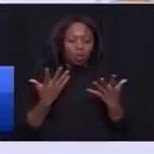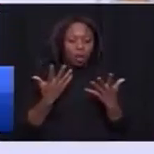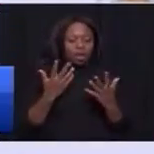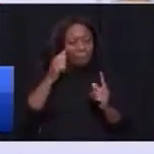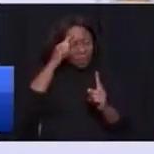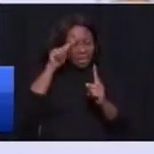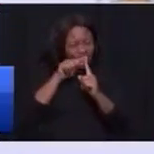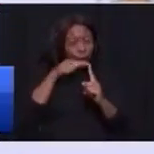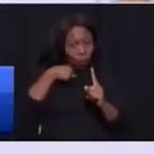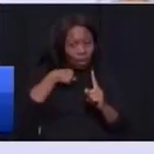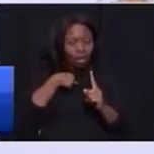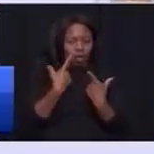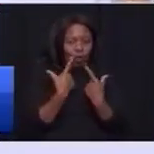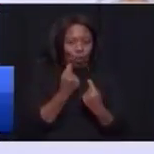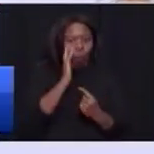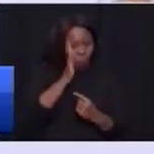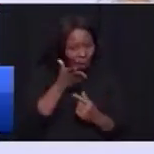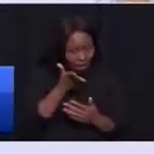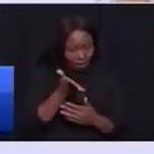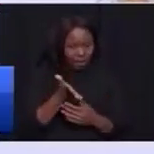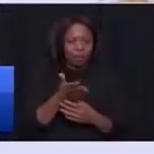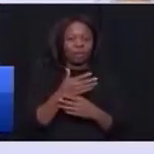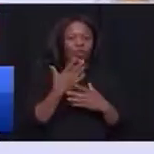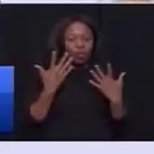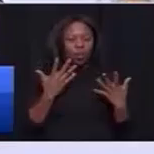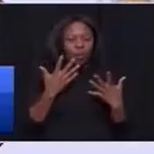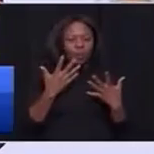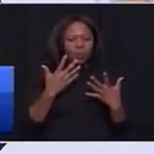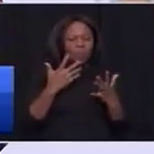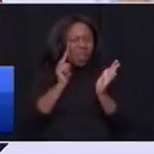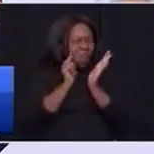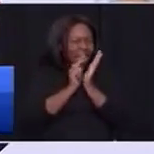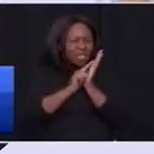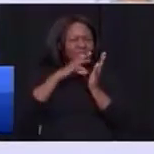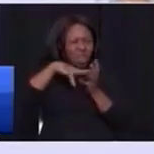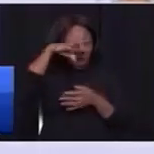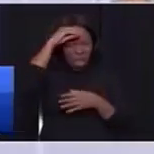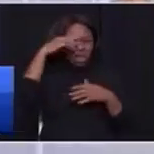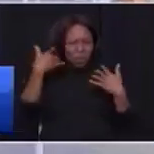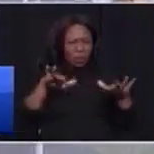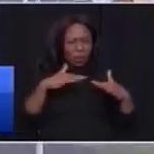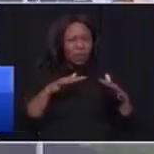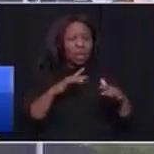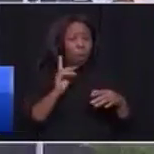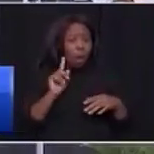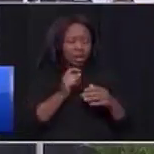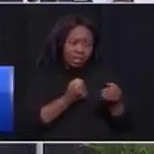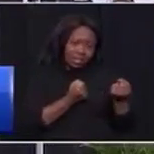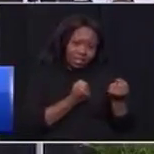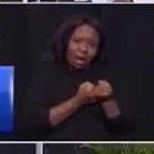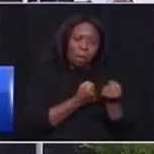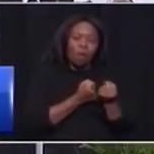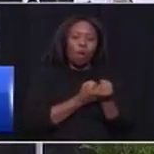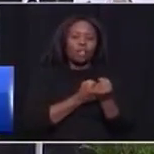precisely what we are going to do. We have learned important lessons from supporting township businesses through